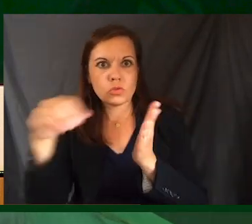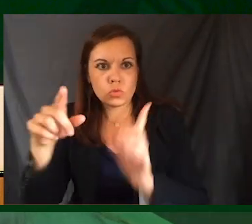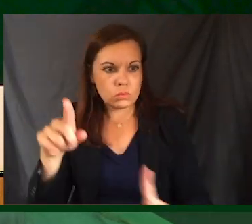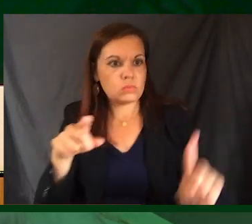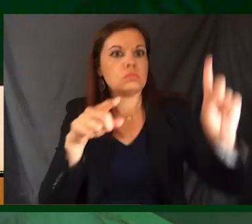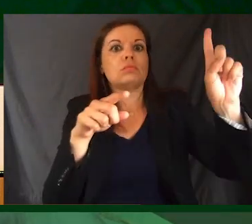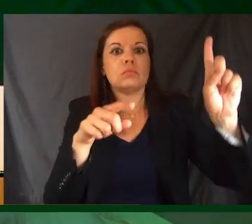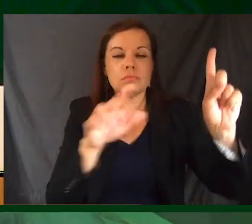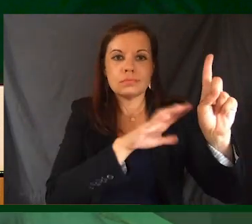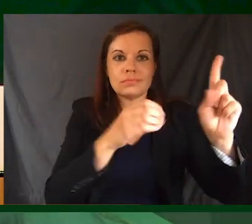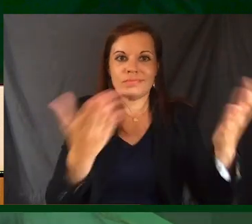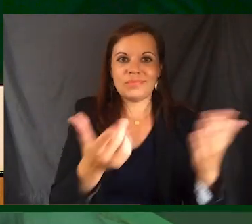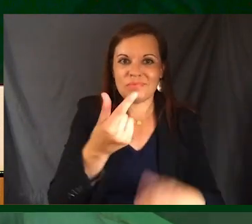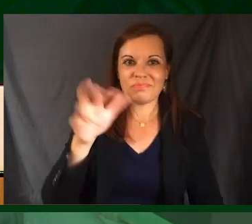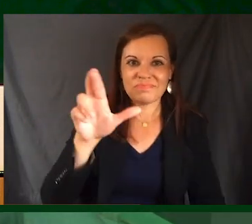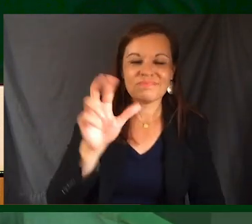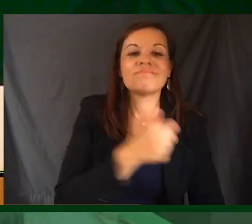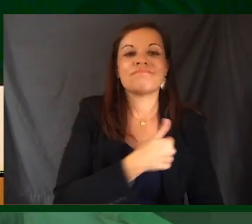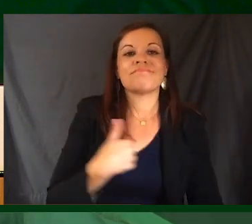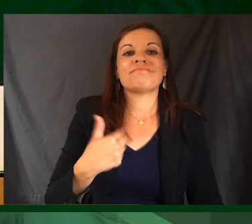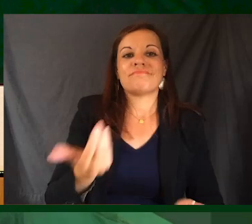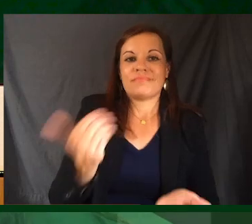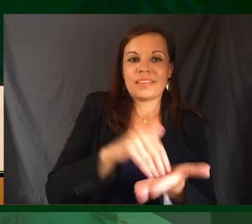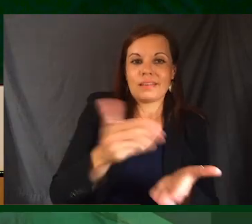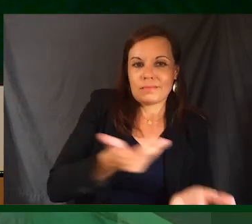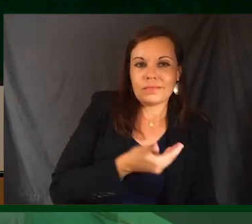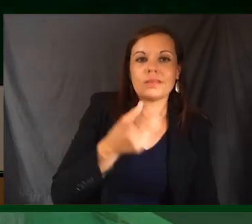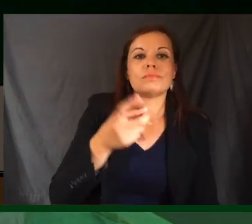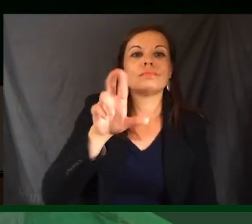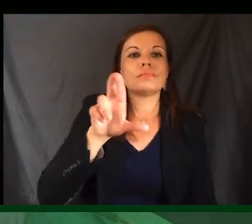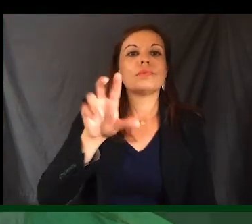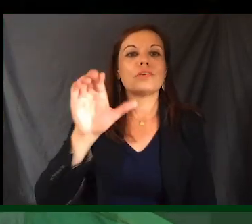Green River College. Once again, Dr. Casey.